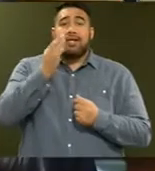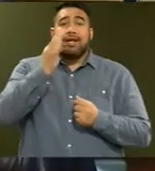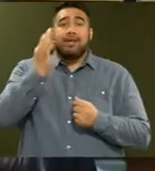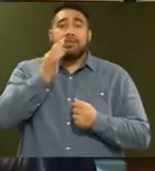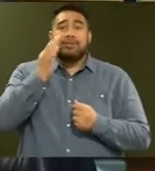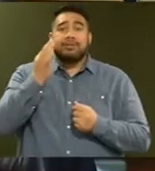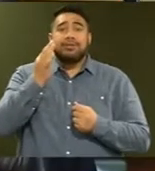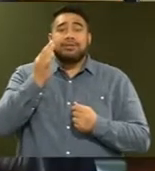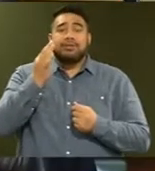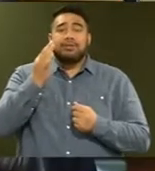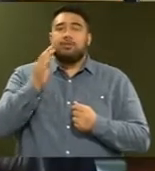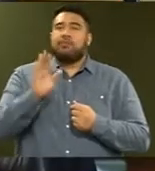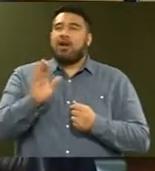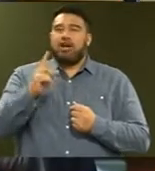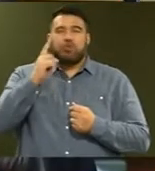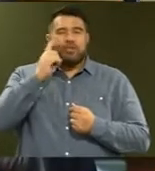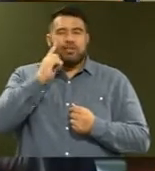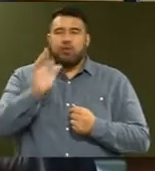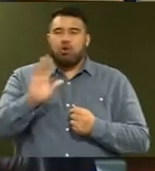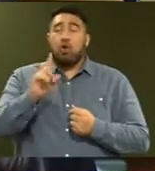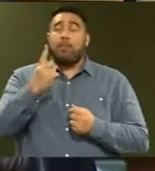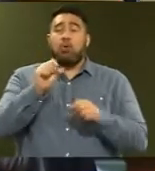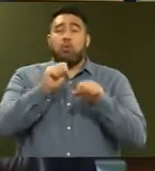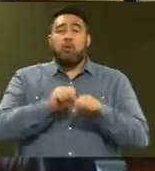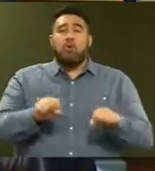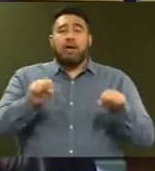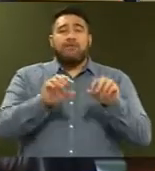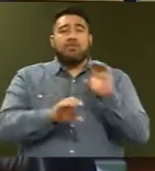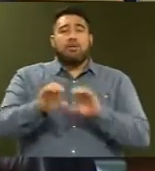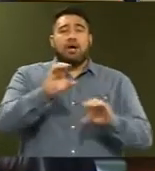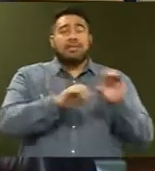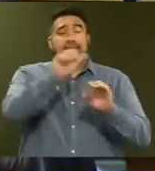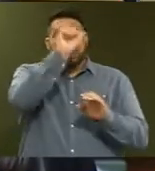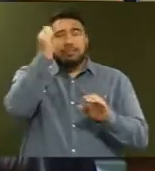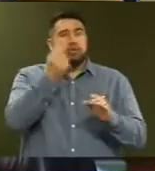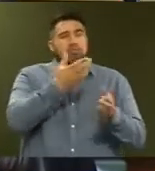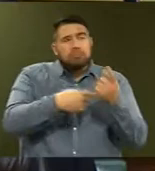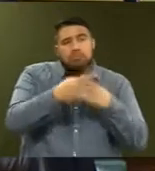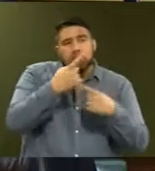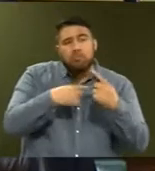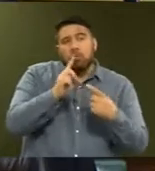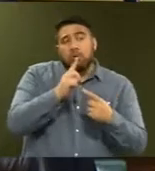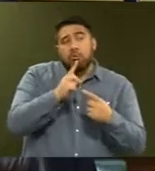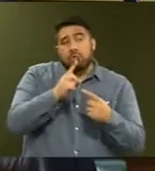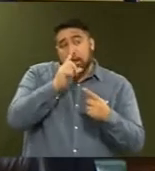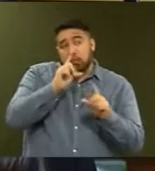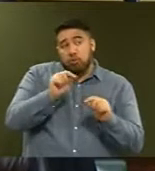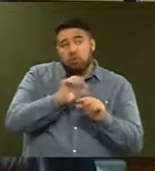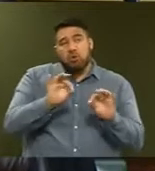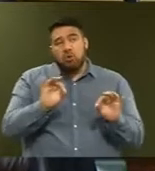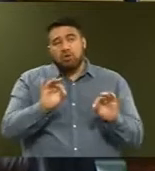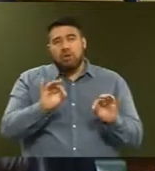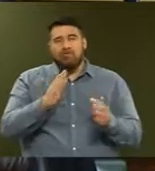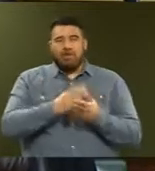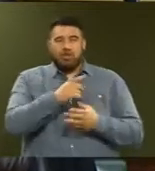will see what the experts say. This member wants to politicise the issue rather than listen to the experts. It's all a political game. If they'd really